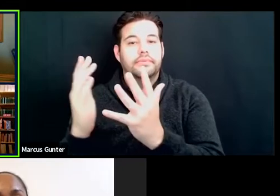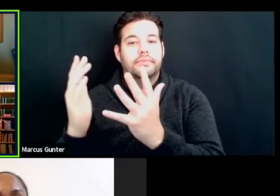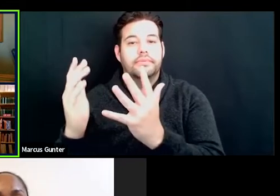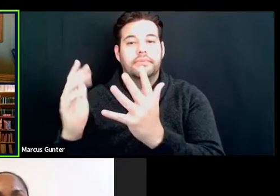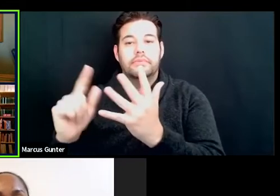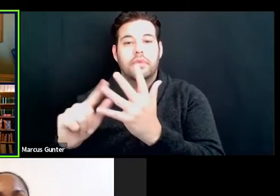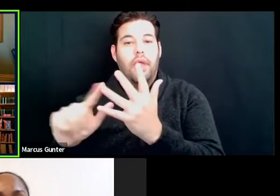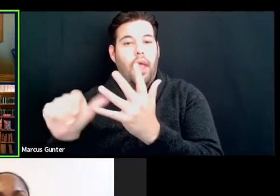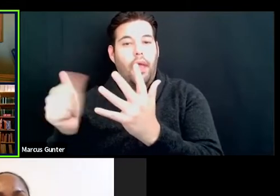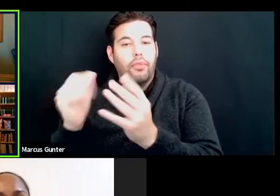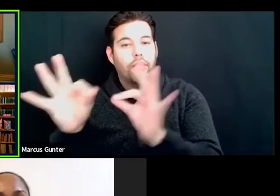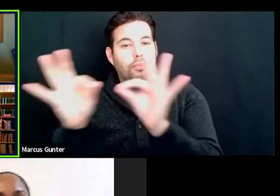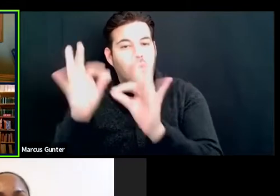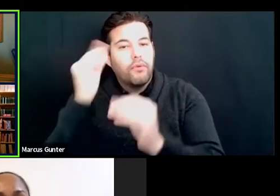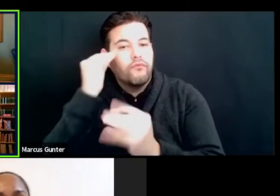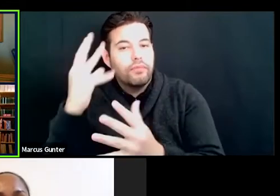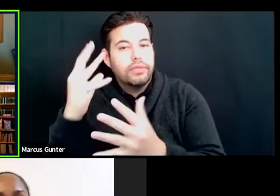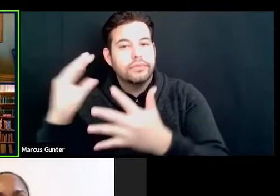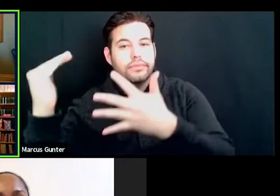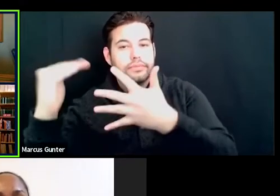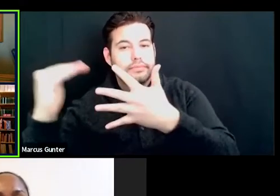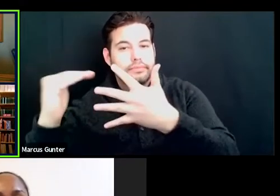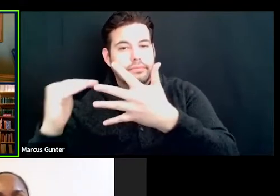other pertinent information that